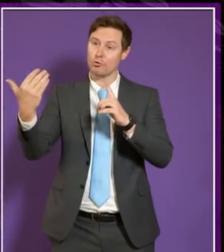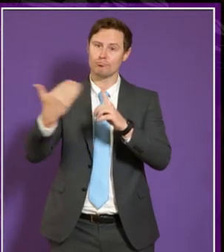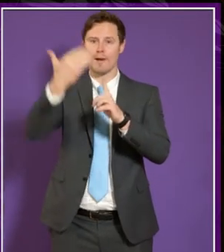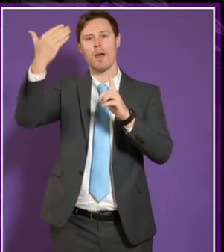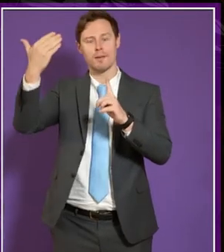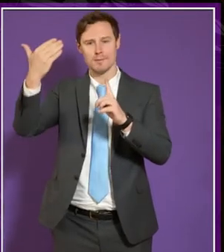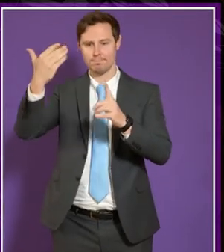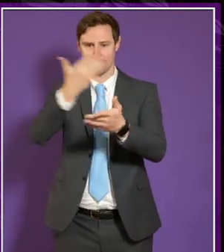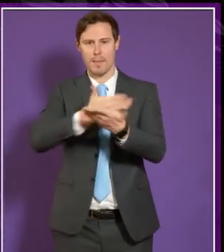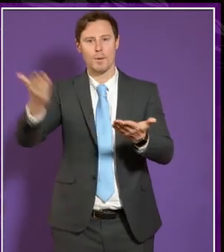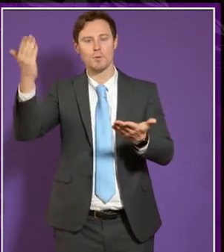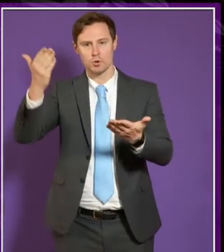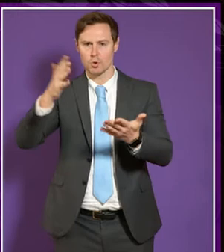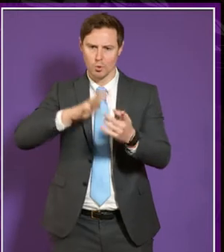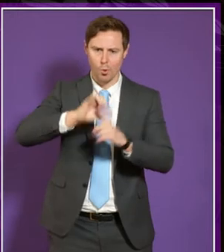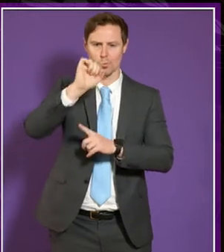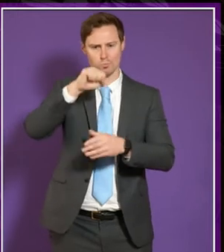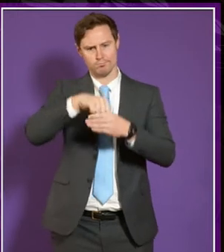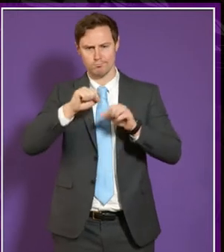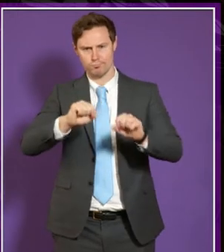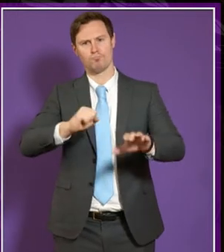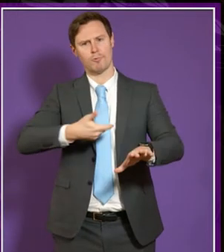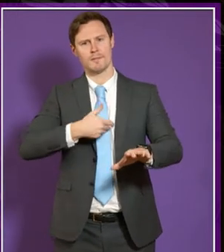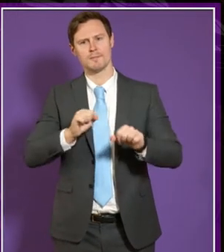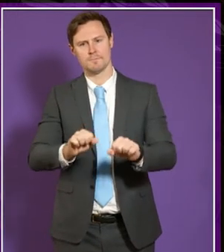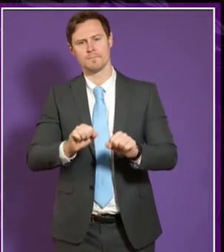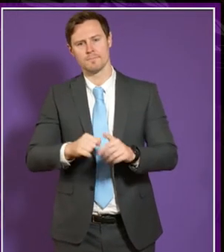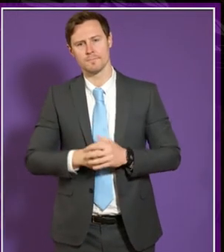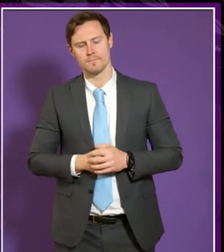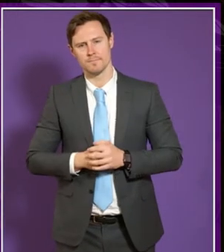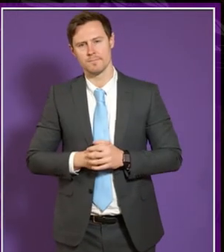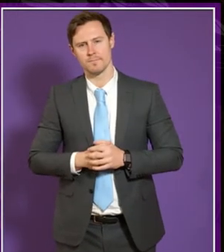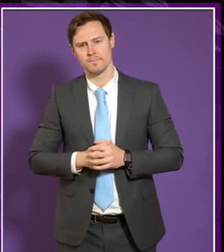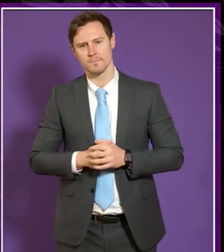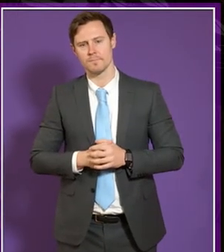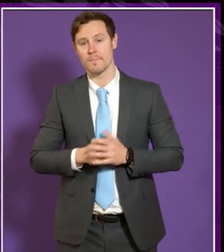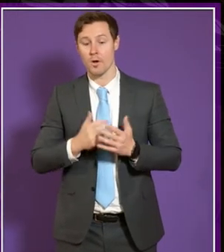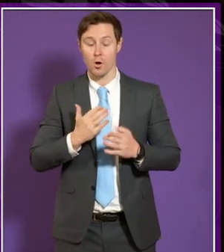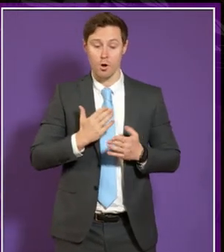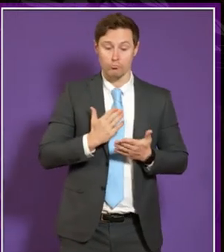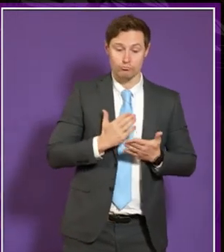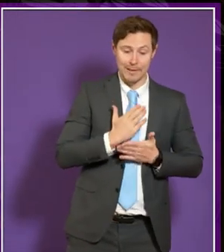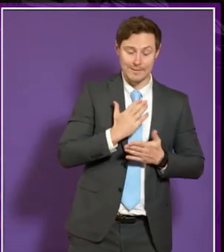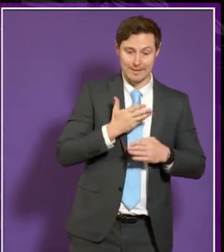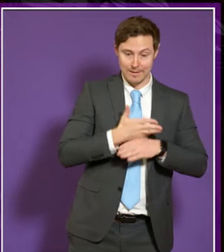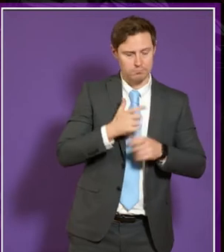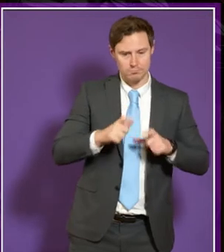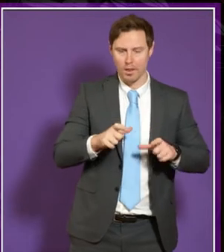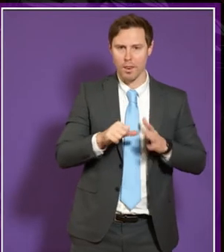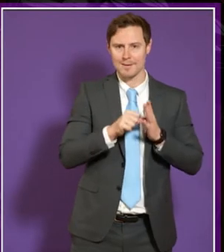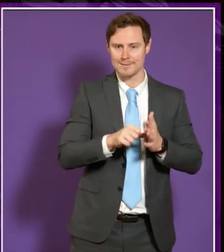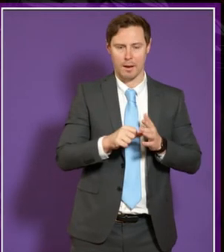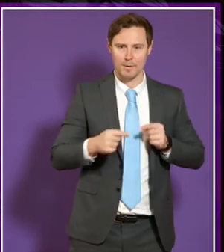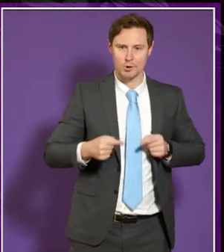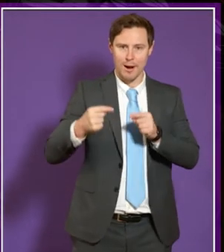you know as a language it's a culture in its own right so um practically we'll have the same challenges as